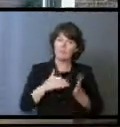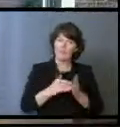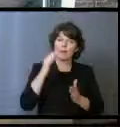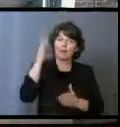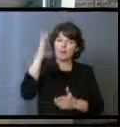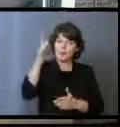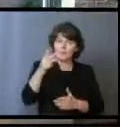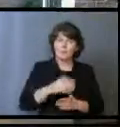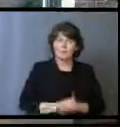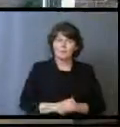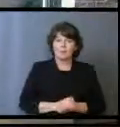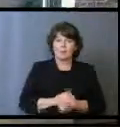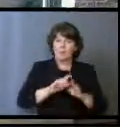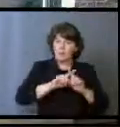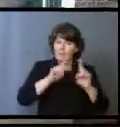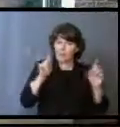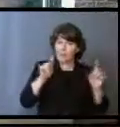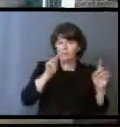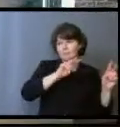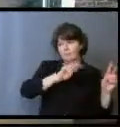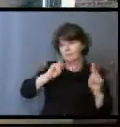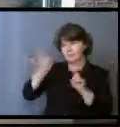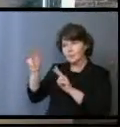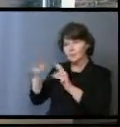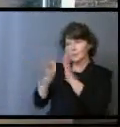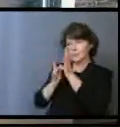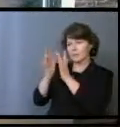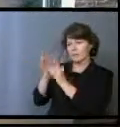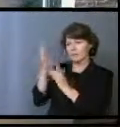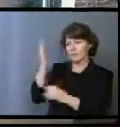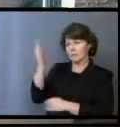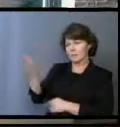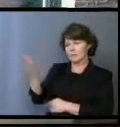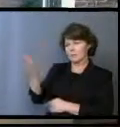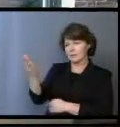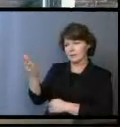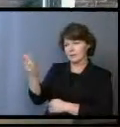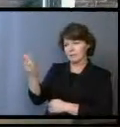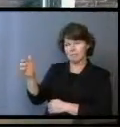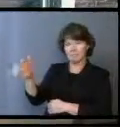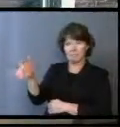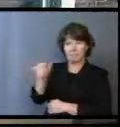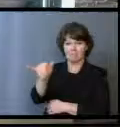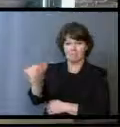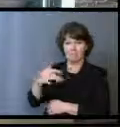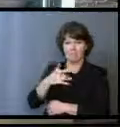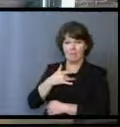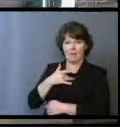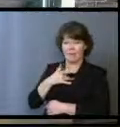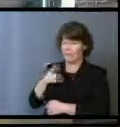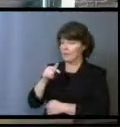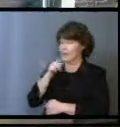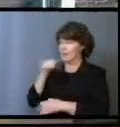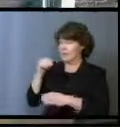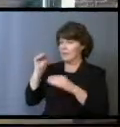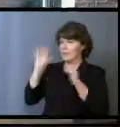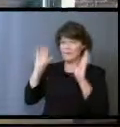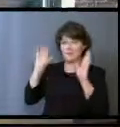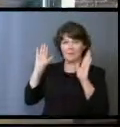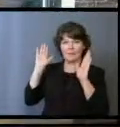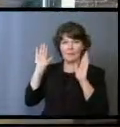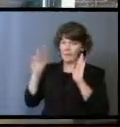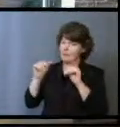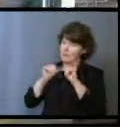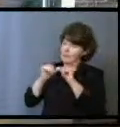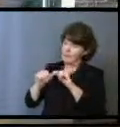But then look at Jesus. He had the same feeling, but instead of giving up in despair, he was glad